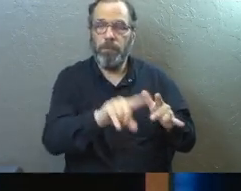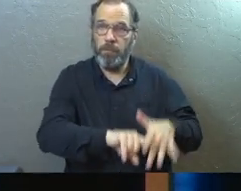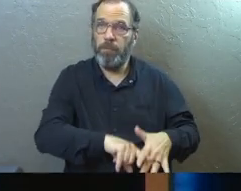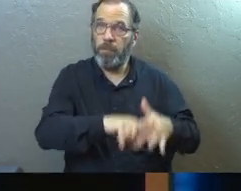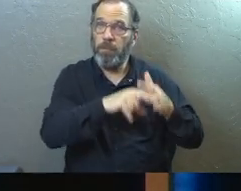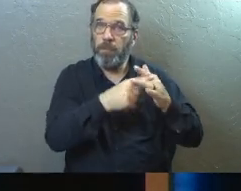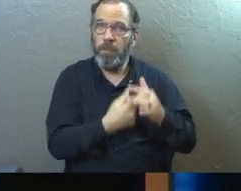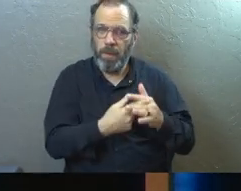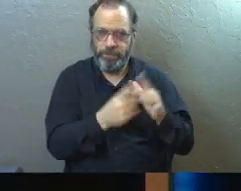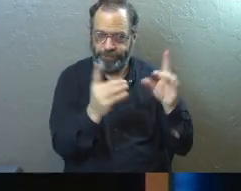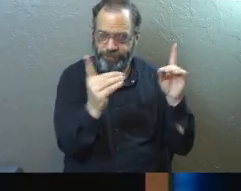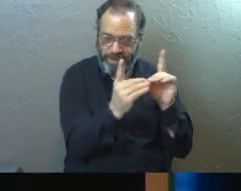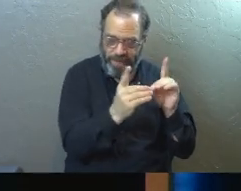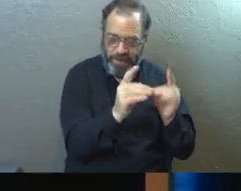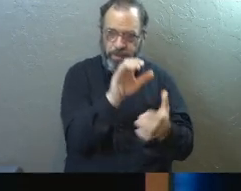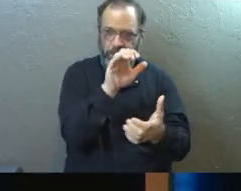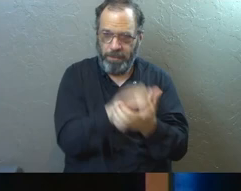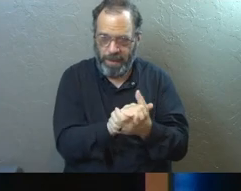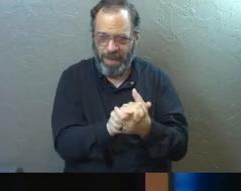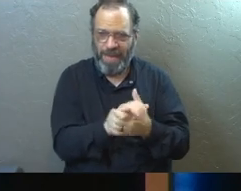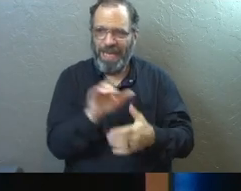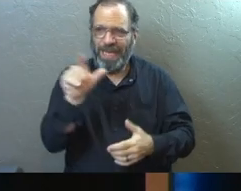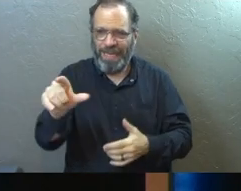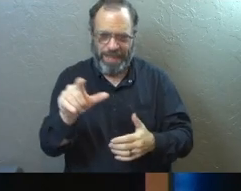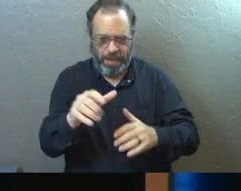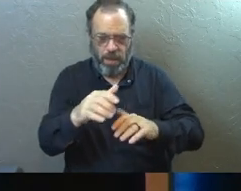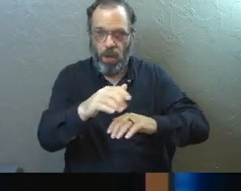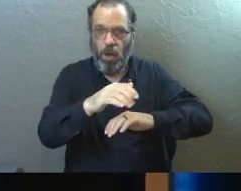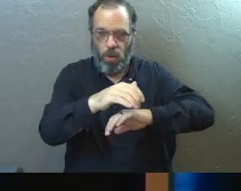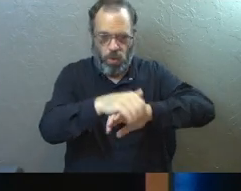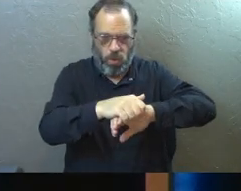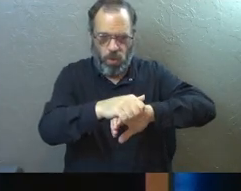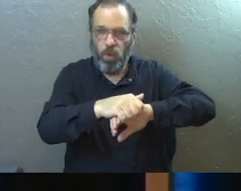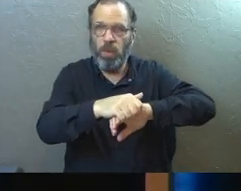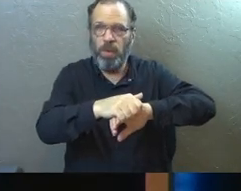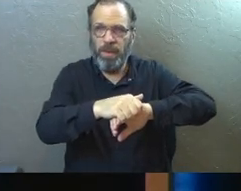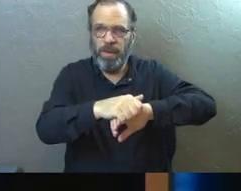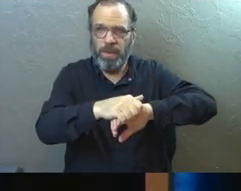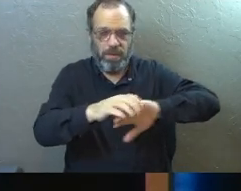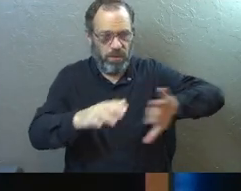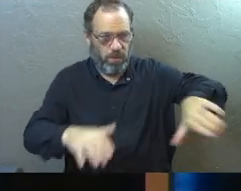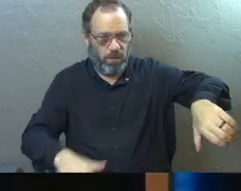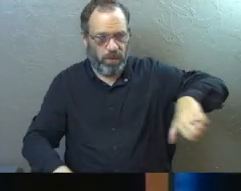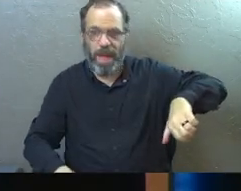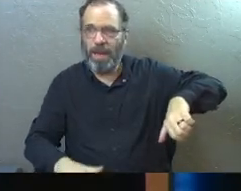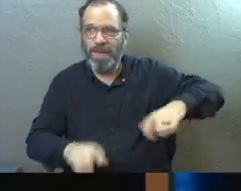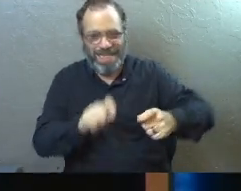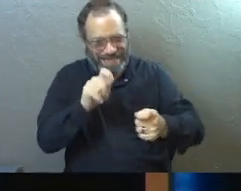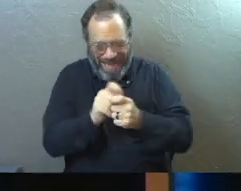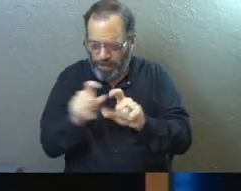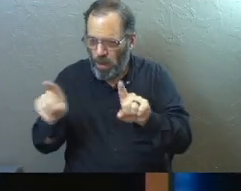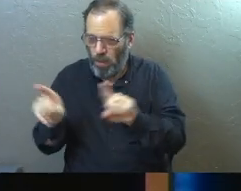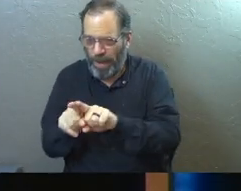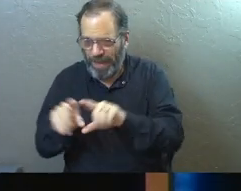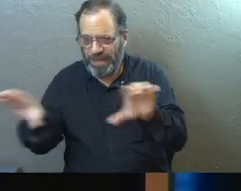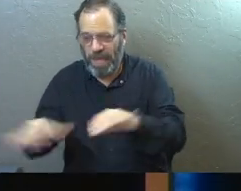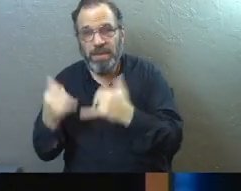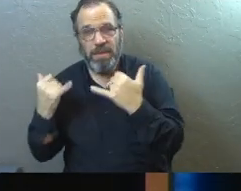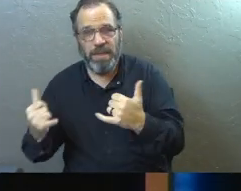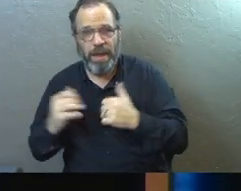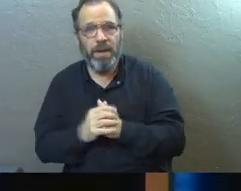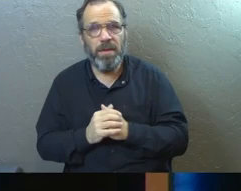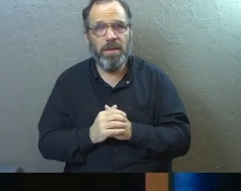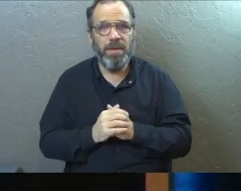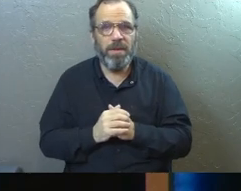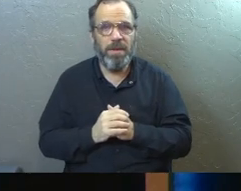started dating and got married, the way that he would hold her hand and the way that he would reach out and grab her is the exact same way that he does it now.